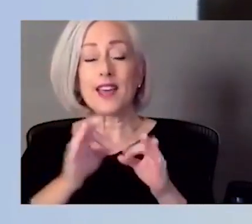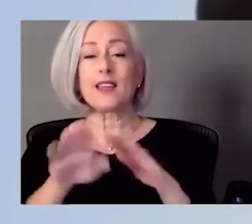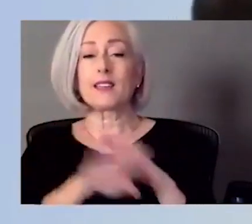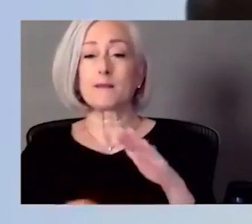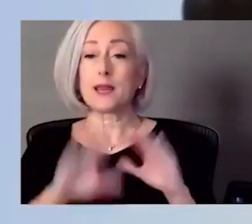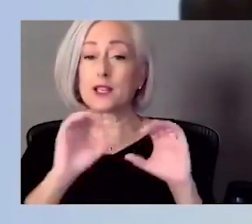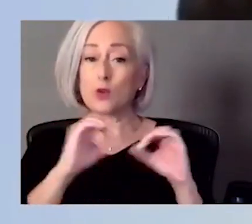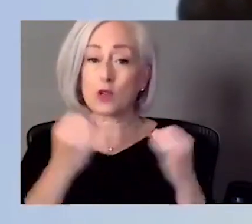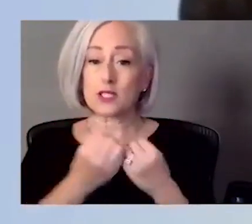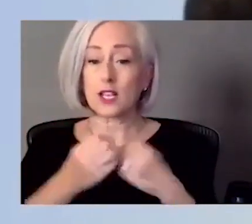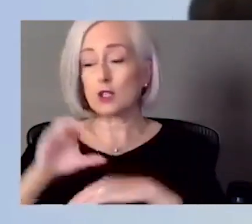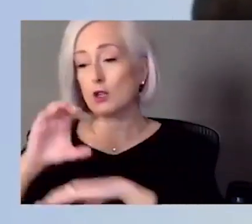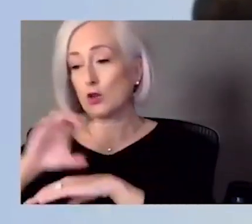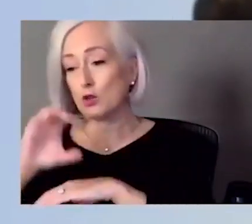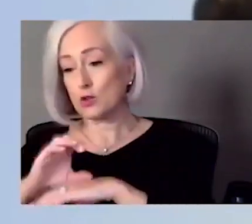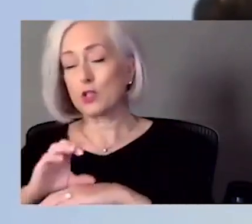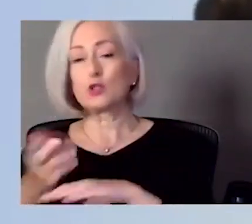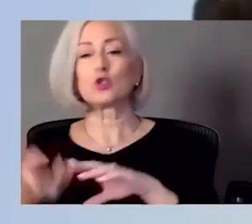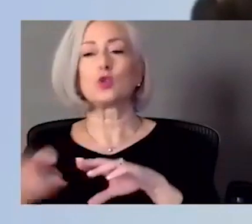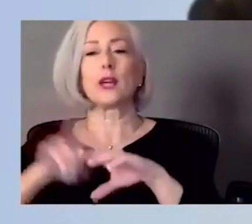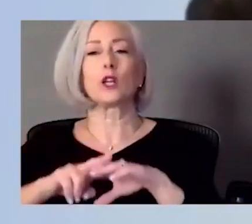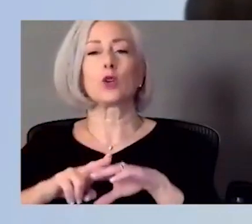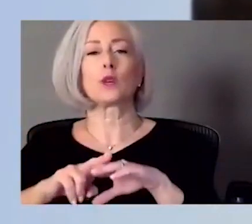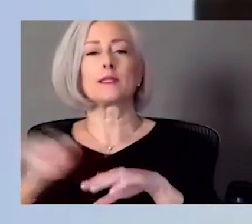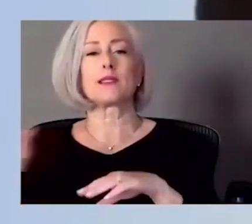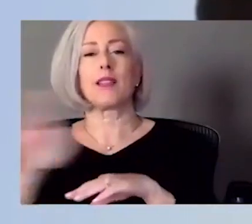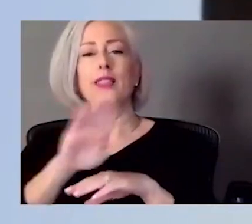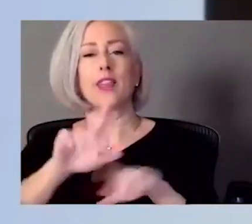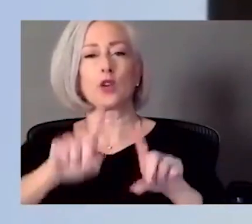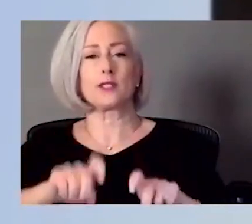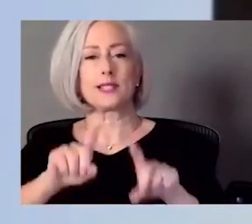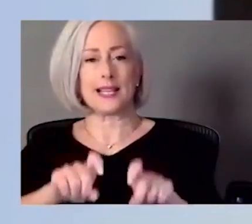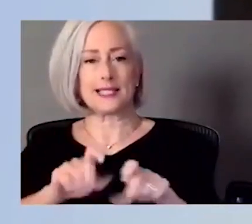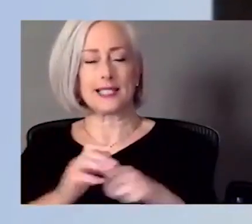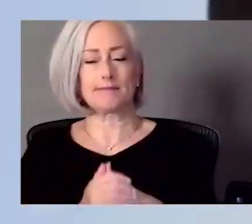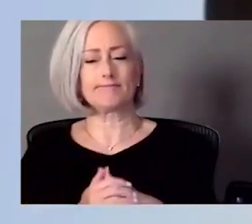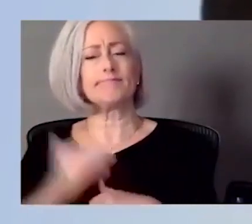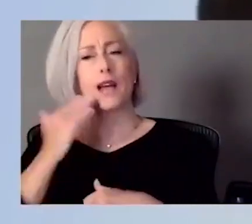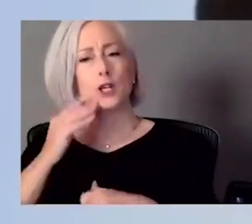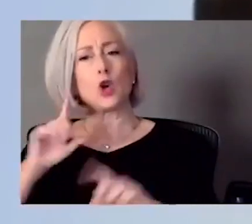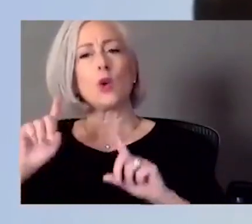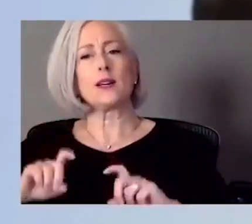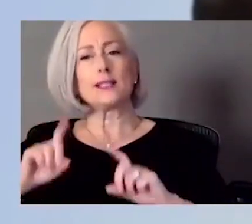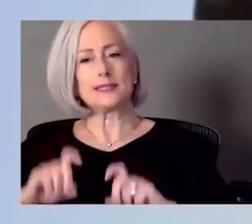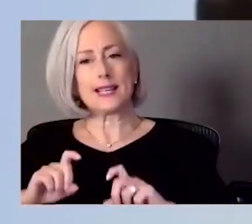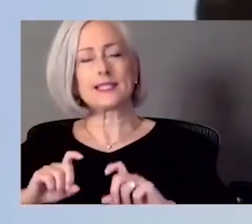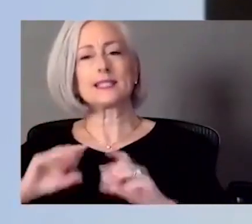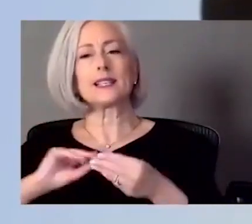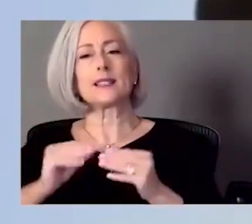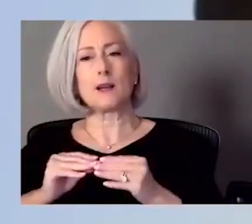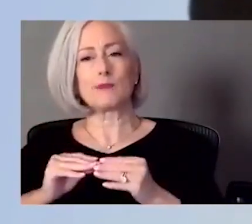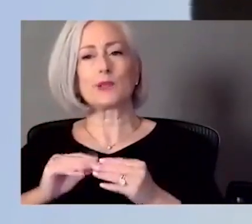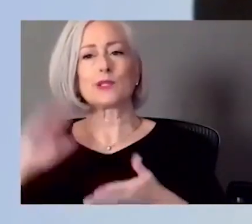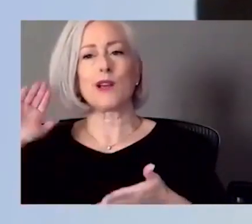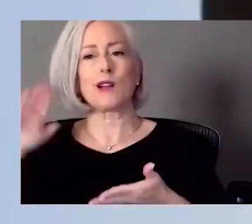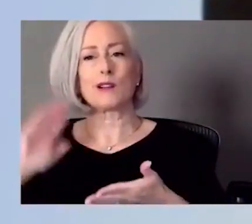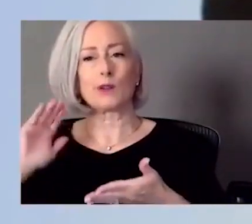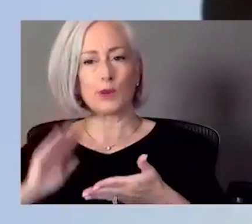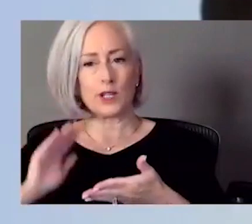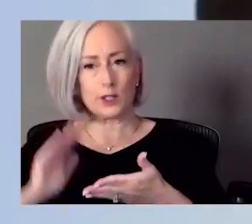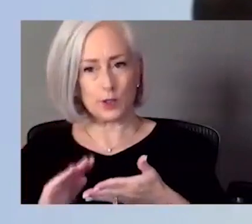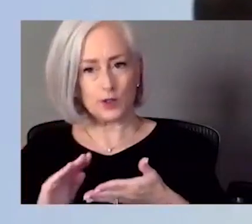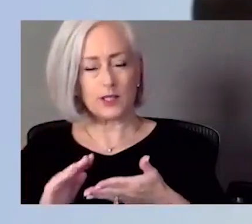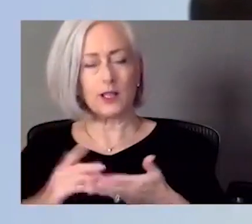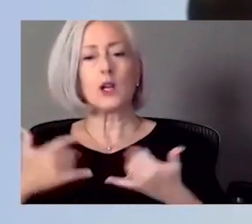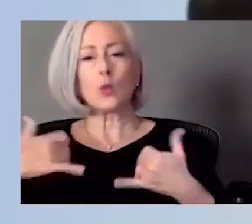to increase testing. And so we are, even though testing is down as, as Jill has indicated, we're still pushing